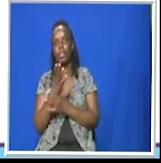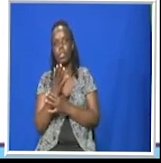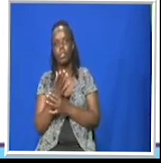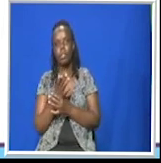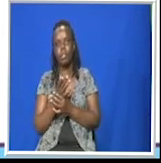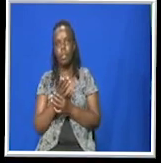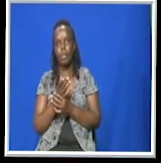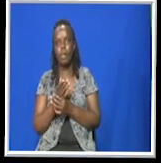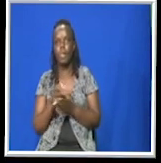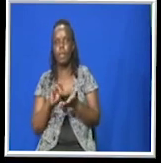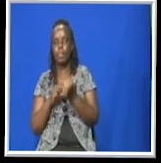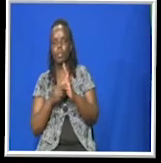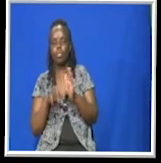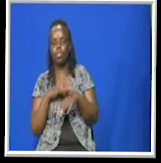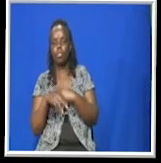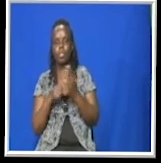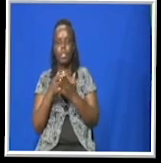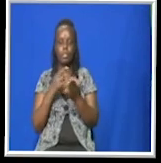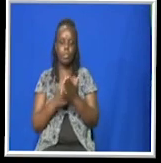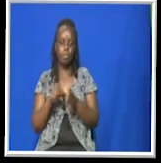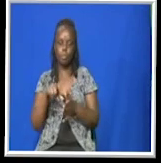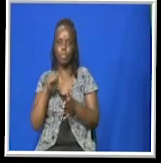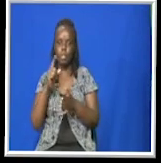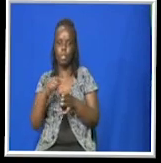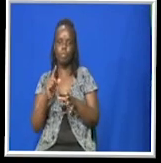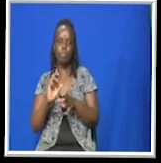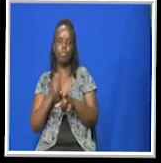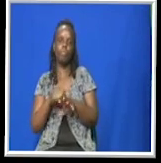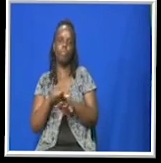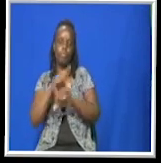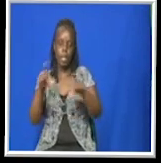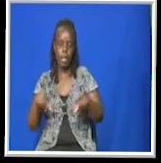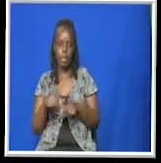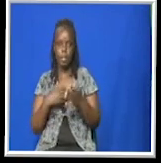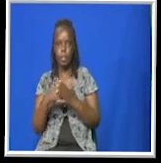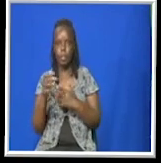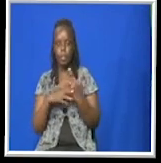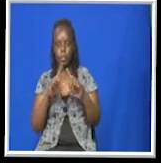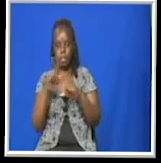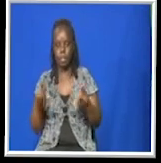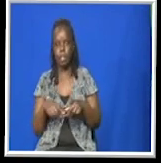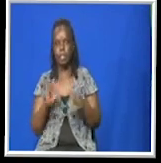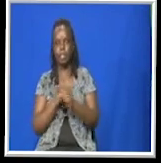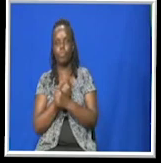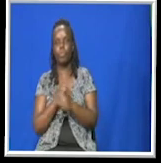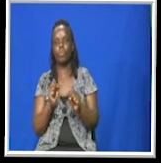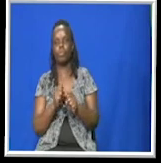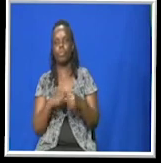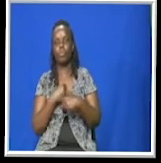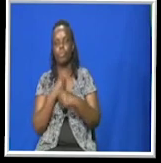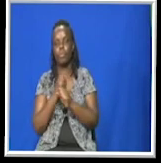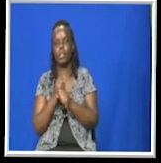all the resources we gather from land. Without it then we cannot do any production